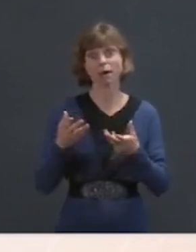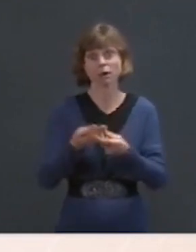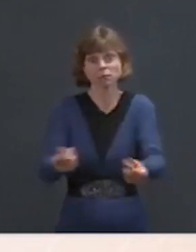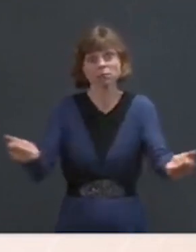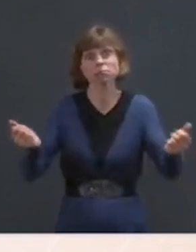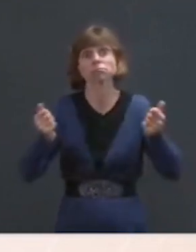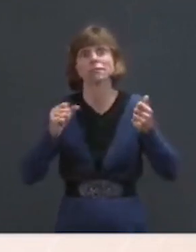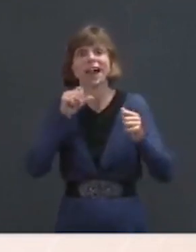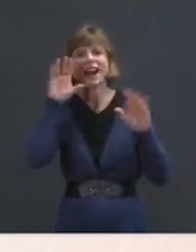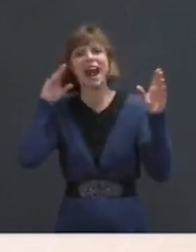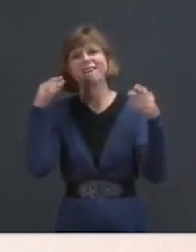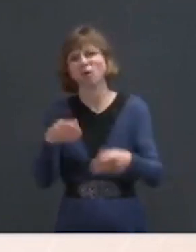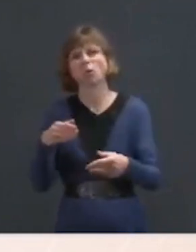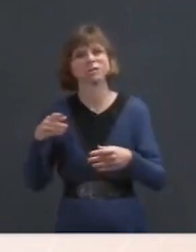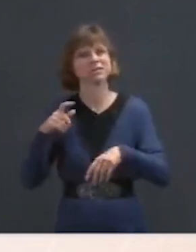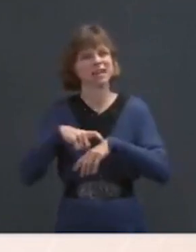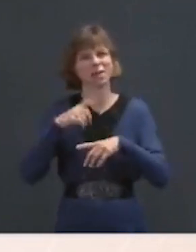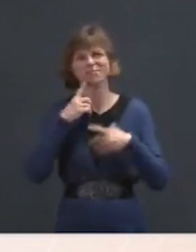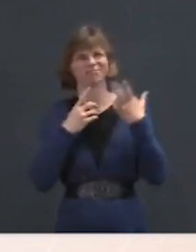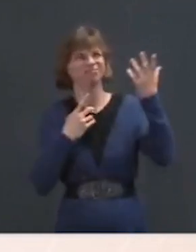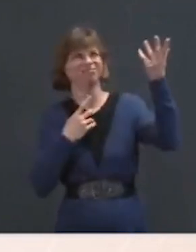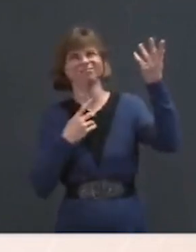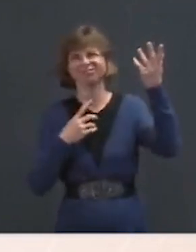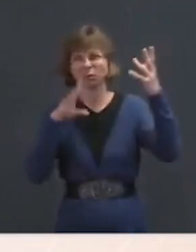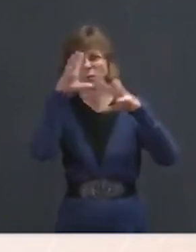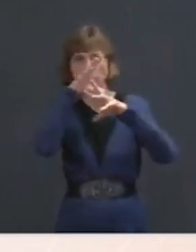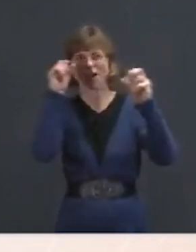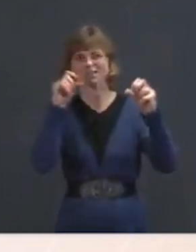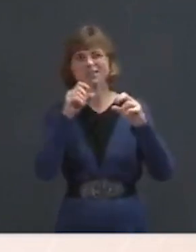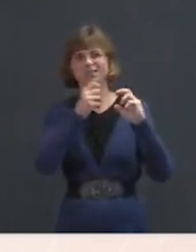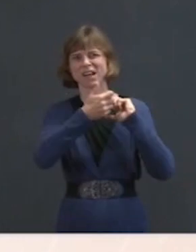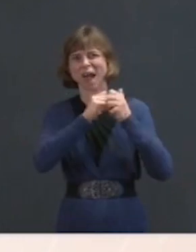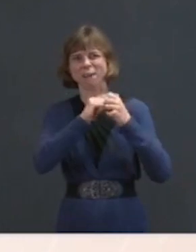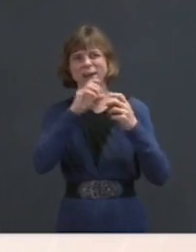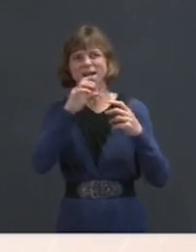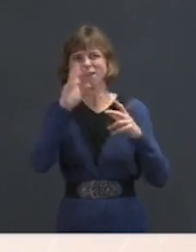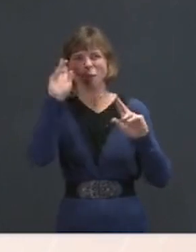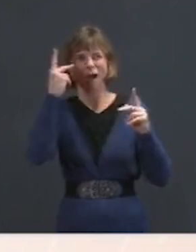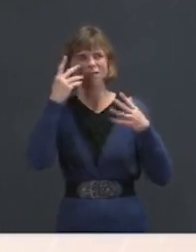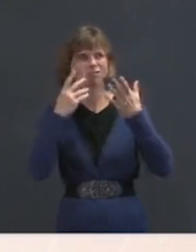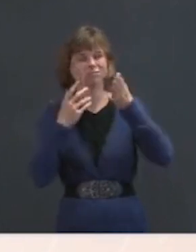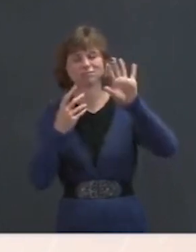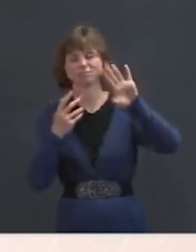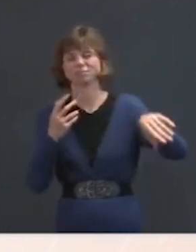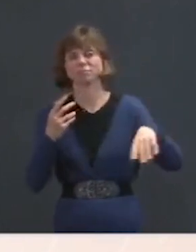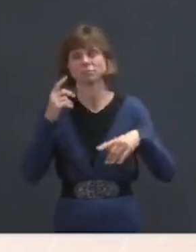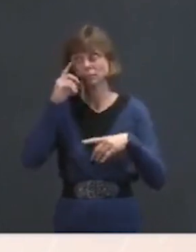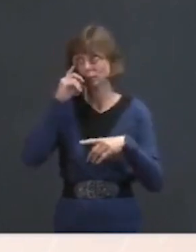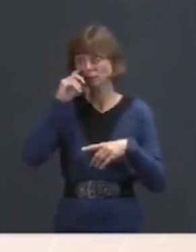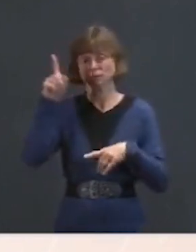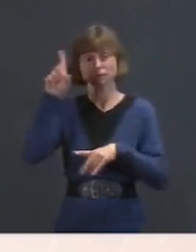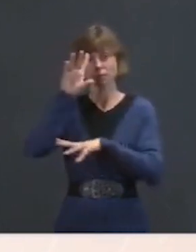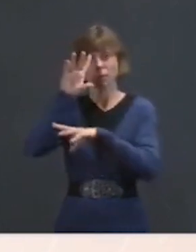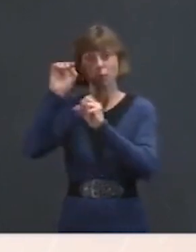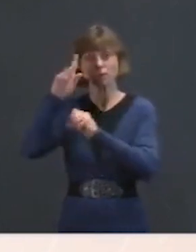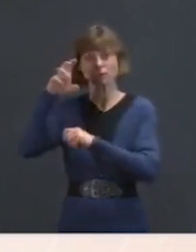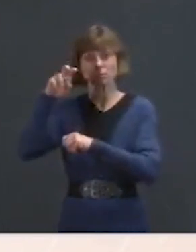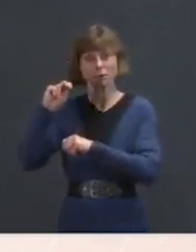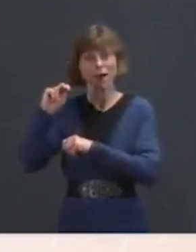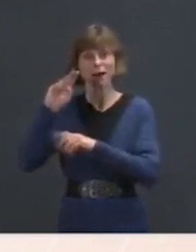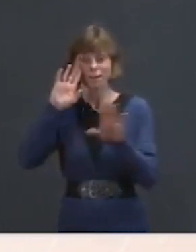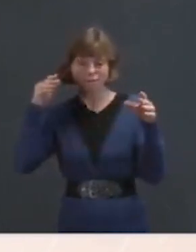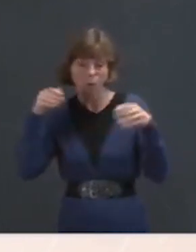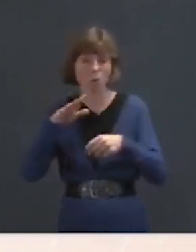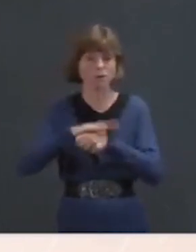effort on a political campaign. There's plenty of time for that, but his focus is on his objectives of getting the pandemic under